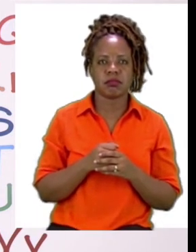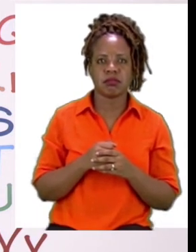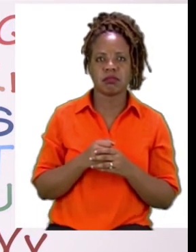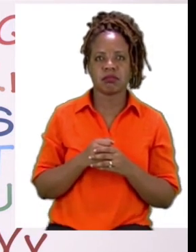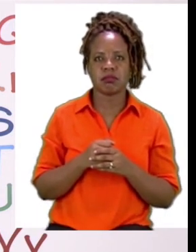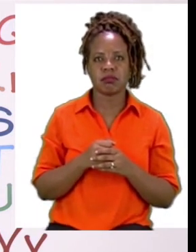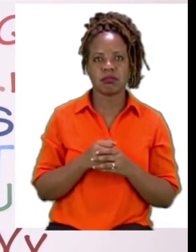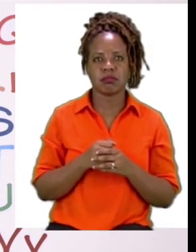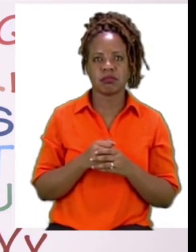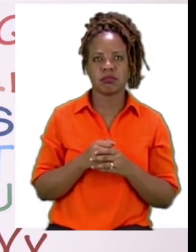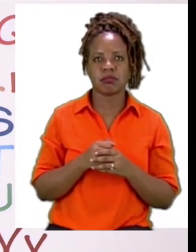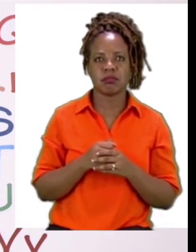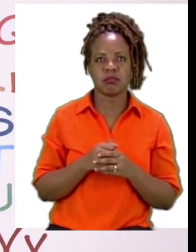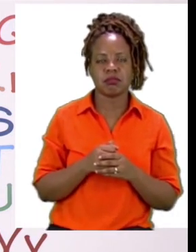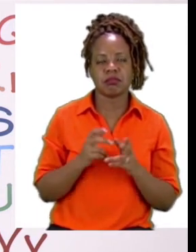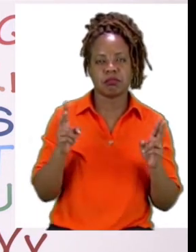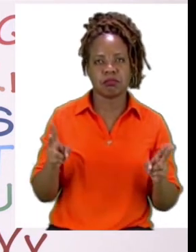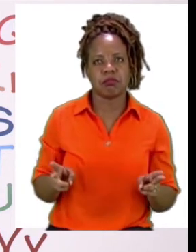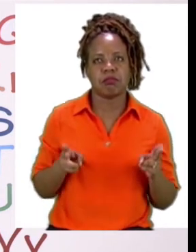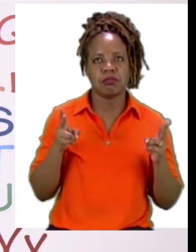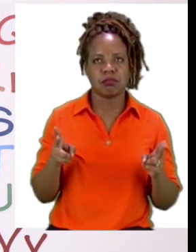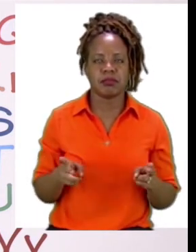why it is called rail transport.